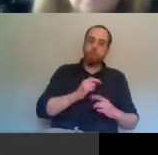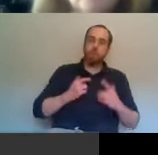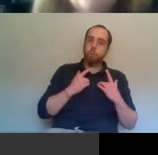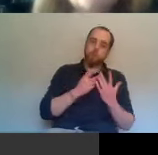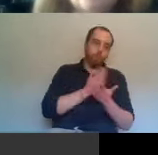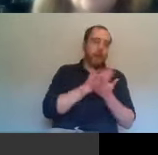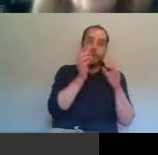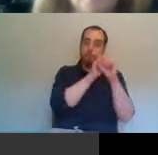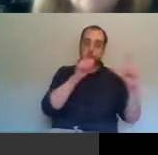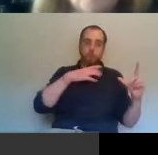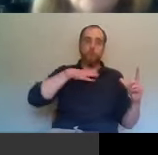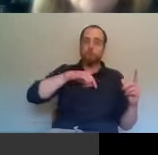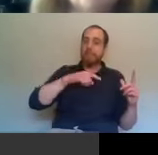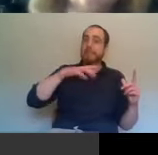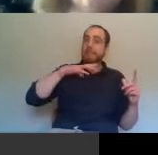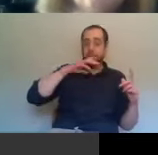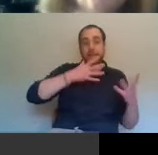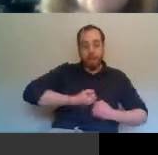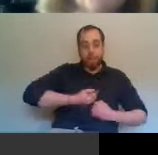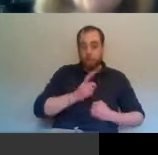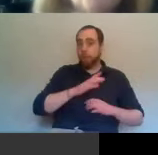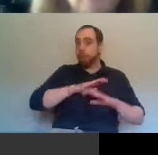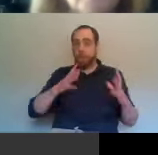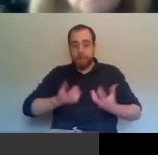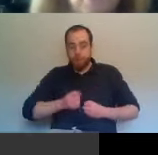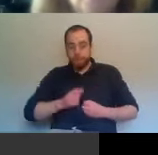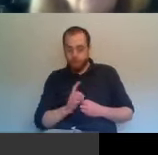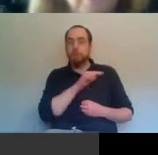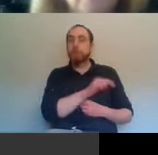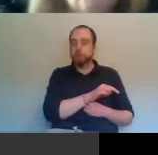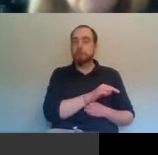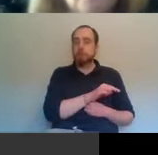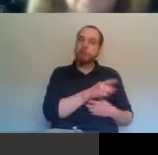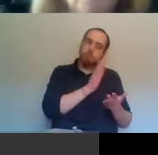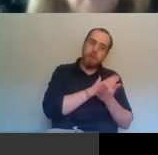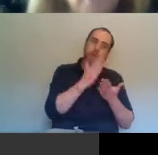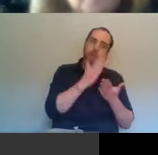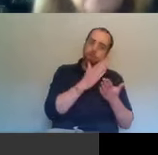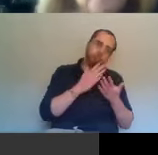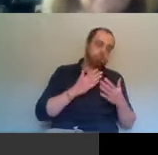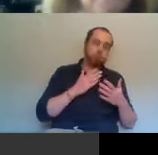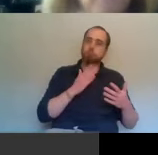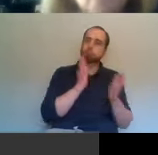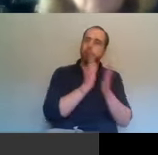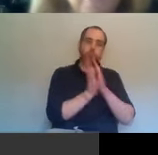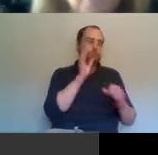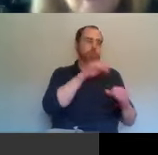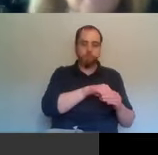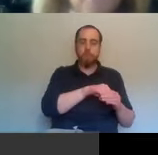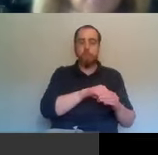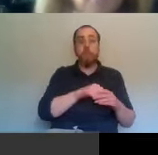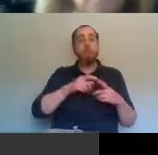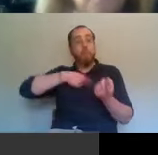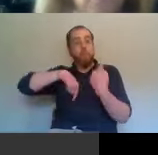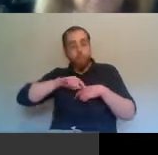on the time. So I, I think we're dealing with Brexit now, um, because of the abnormalities